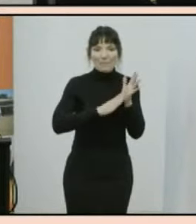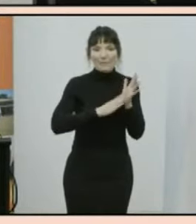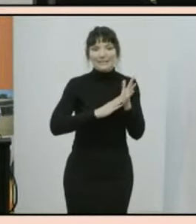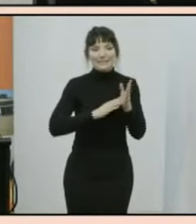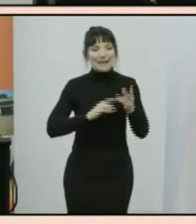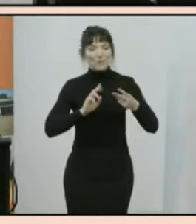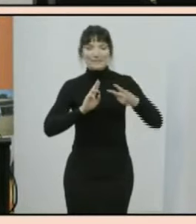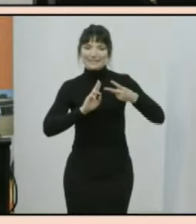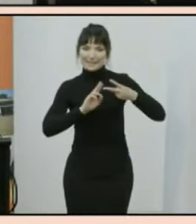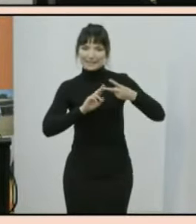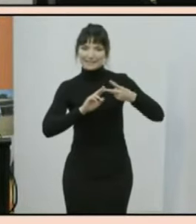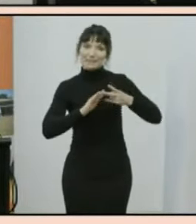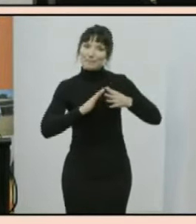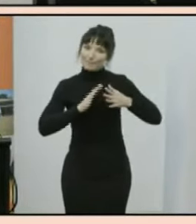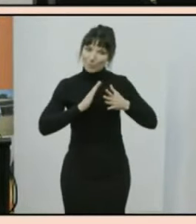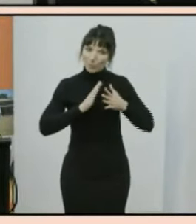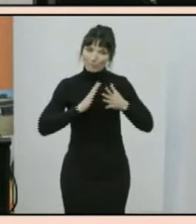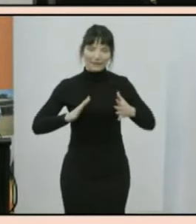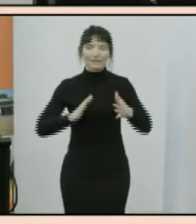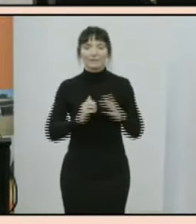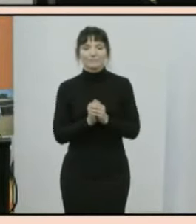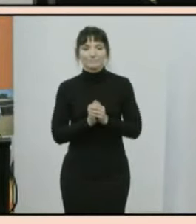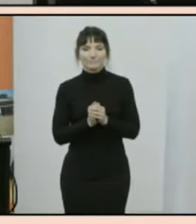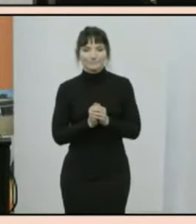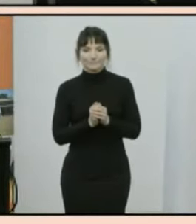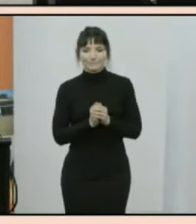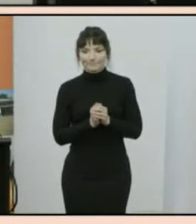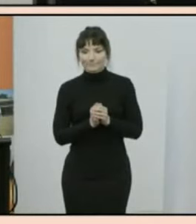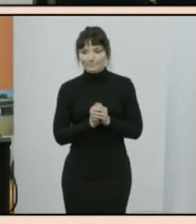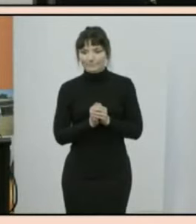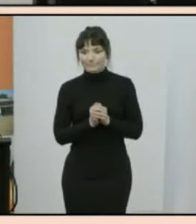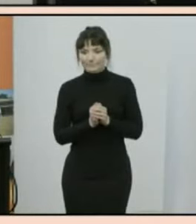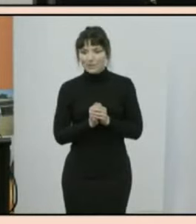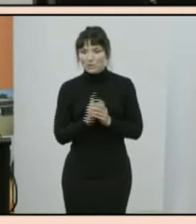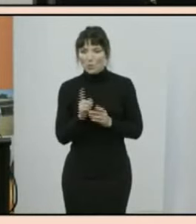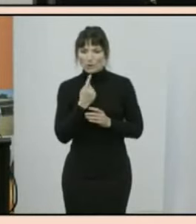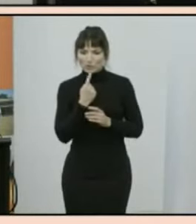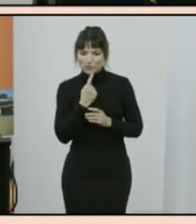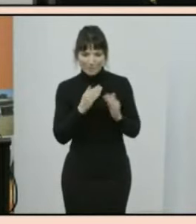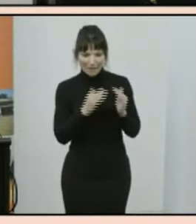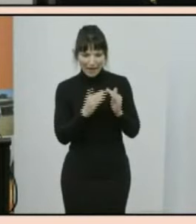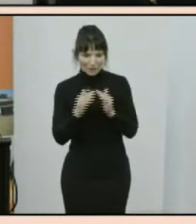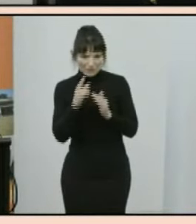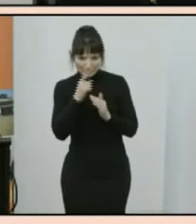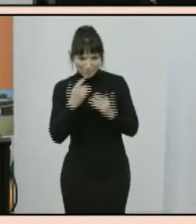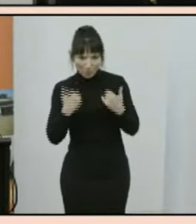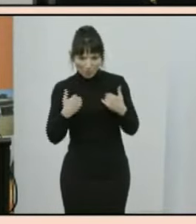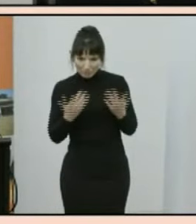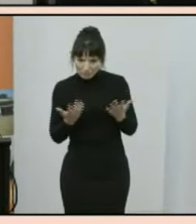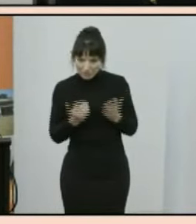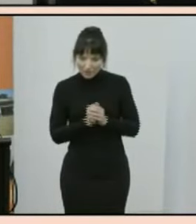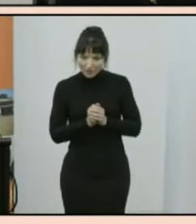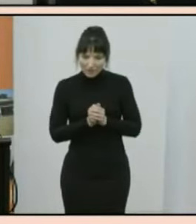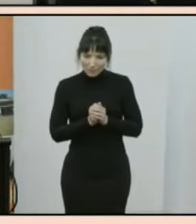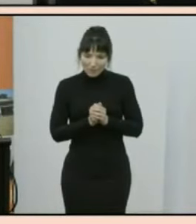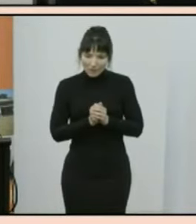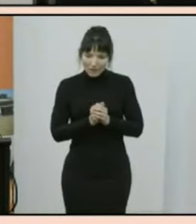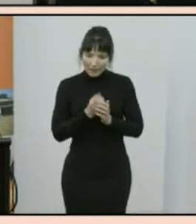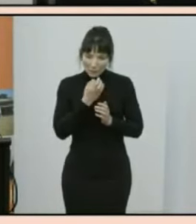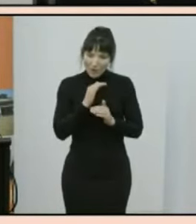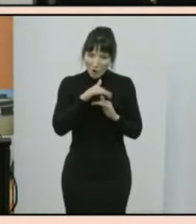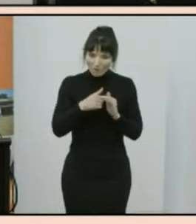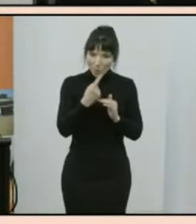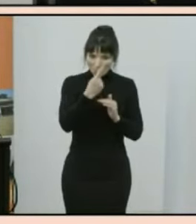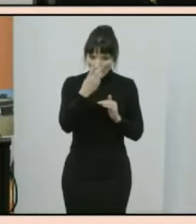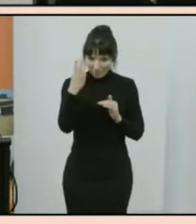population now turning to the types of dwellings we live in the 2021 census showed that just over a third of dwellings